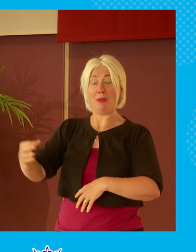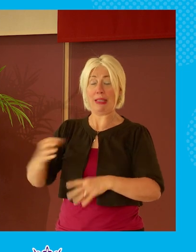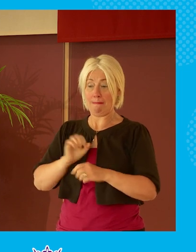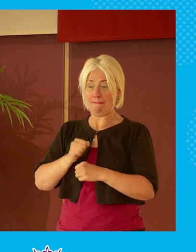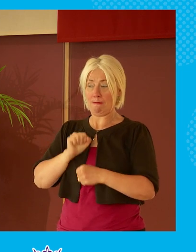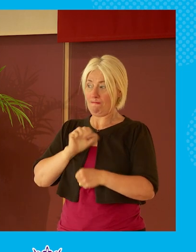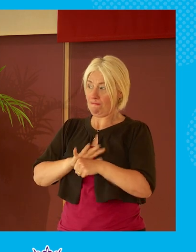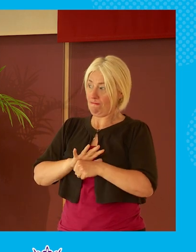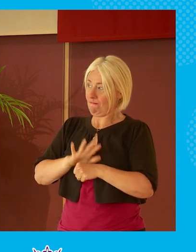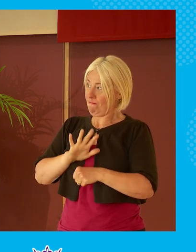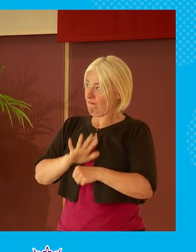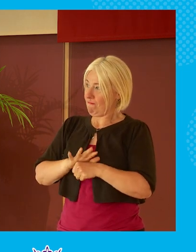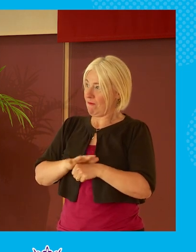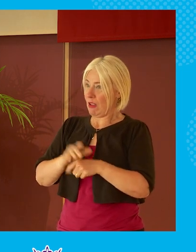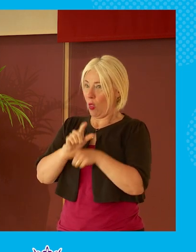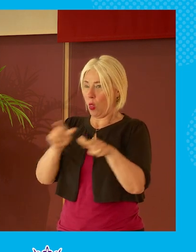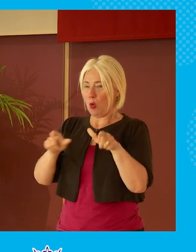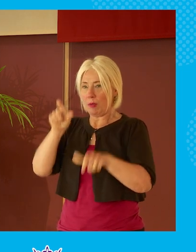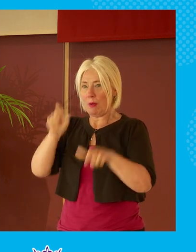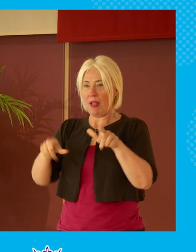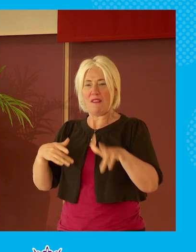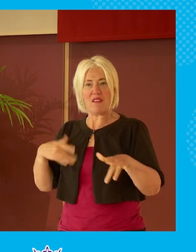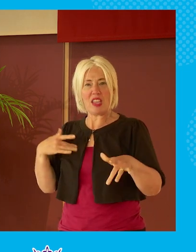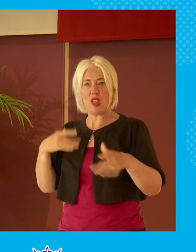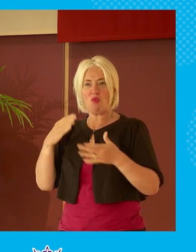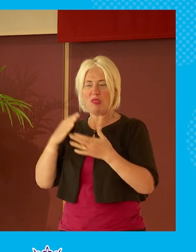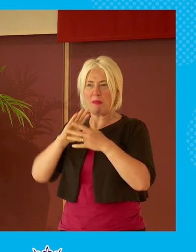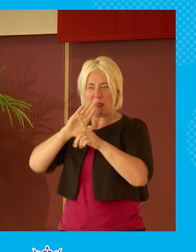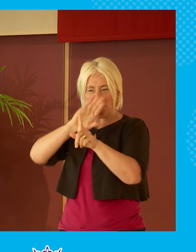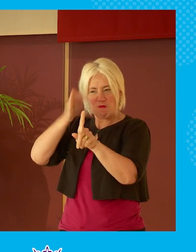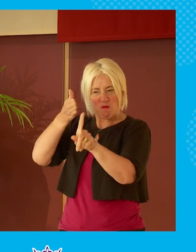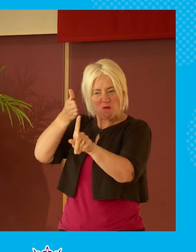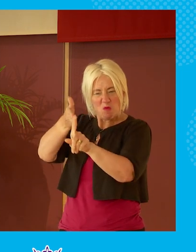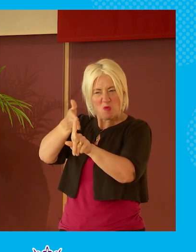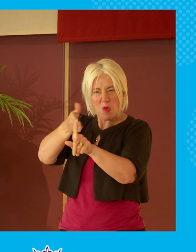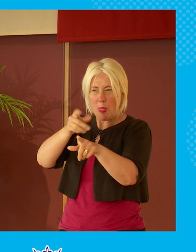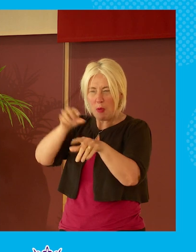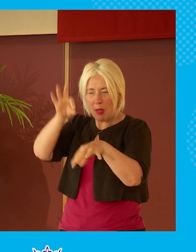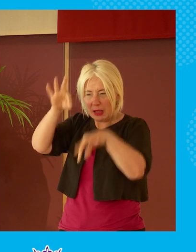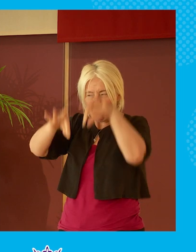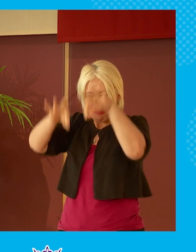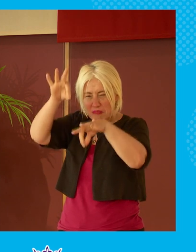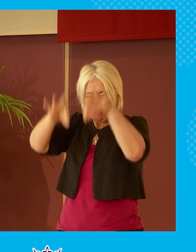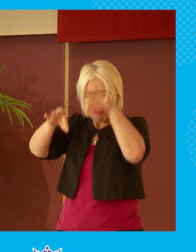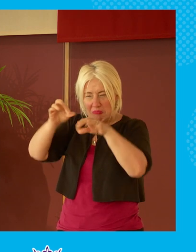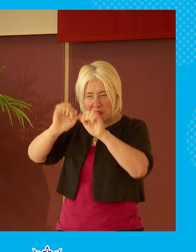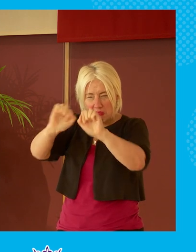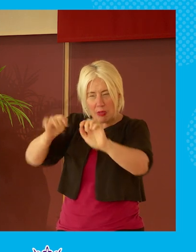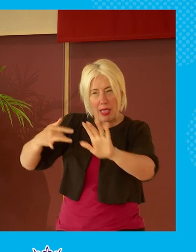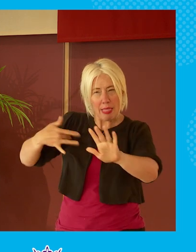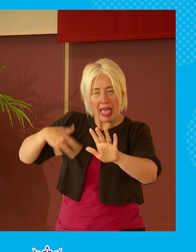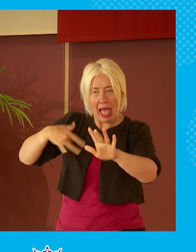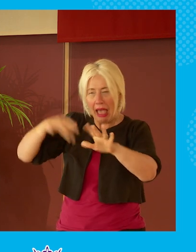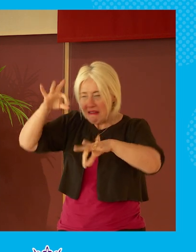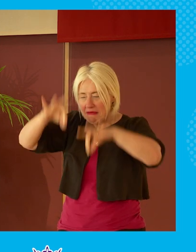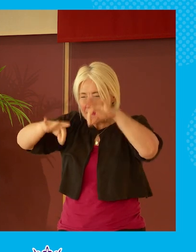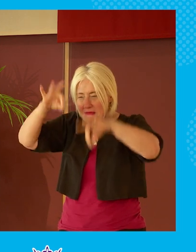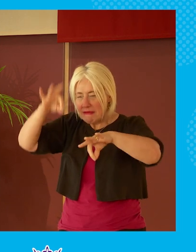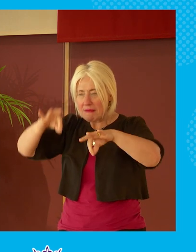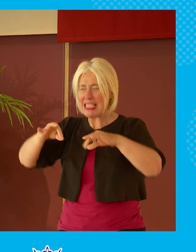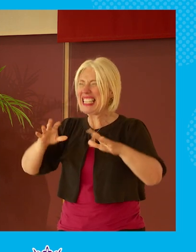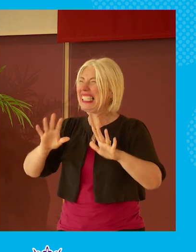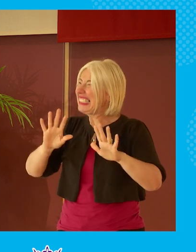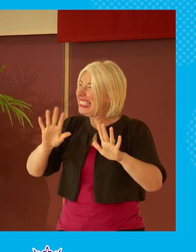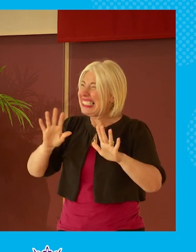were who genuinely felt this was a very targeted you know somebody playing with their playing with their lives and you're trying to convey